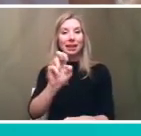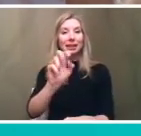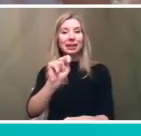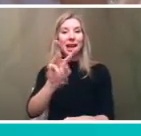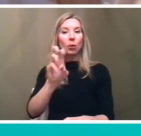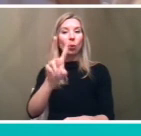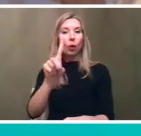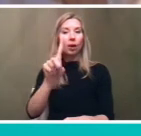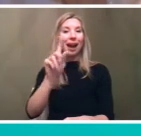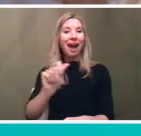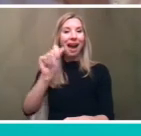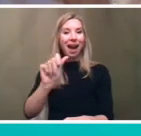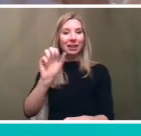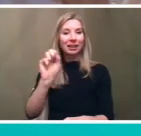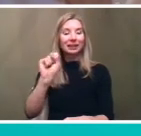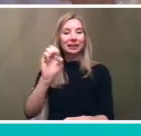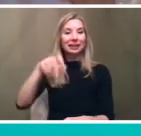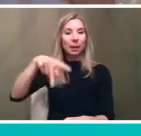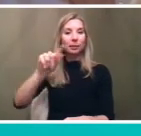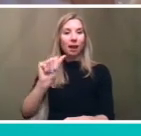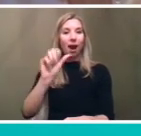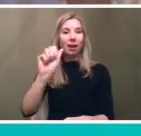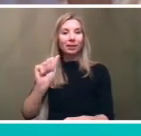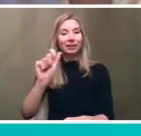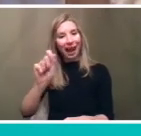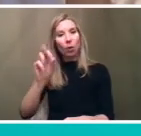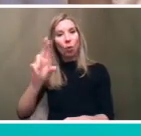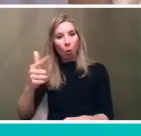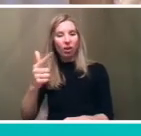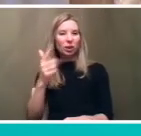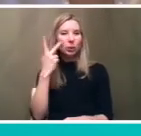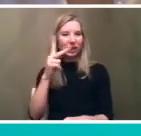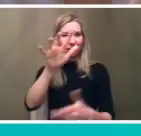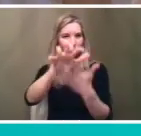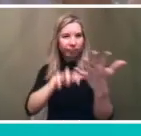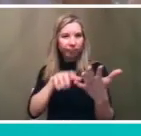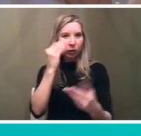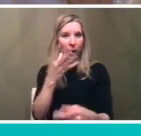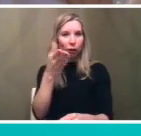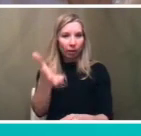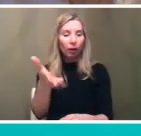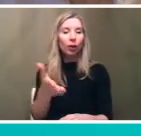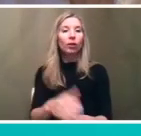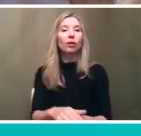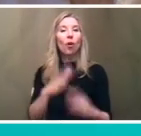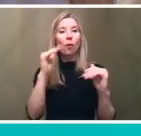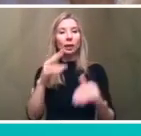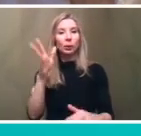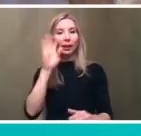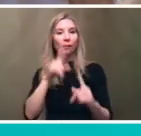all um as we get started and and dive into this project and hope that we hear from you again soon